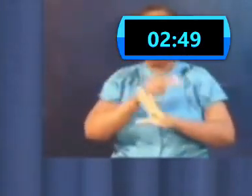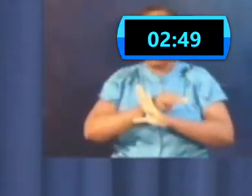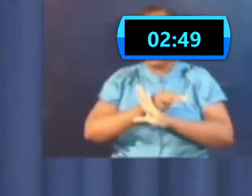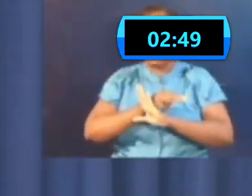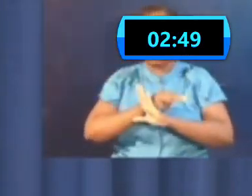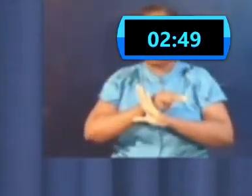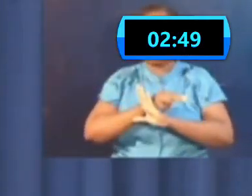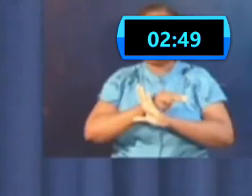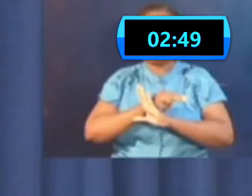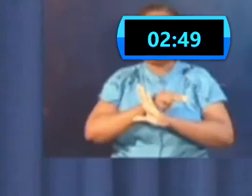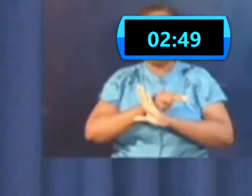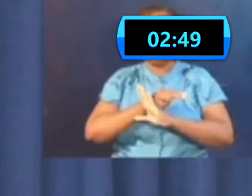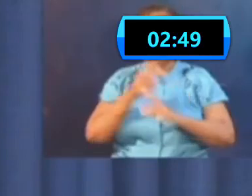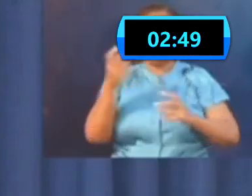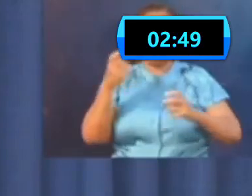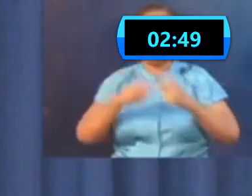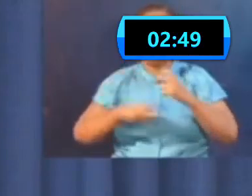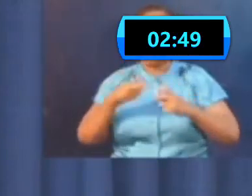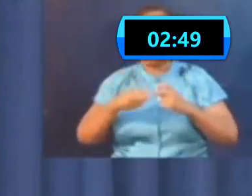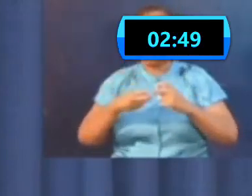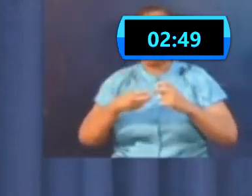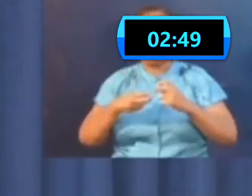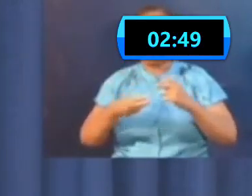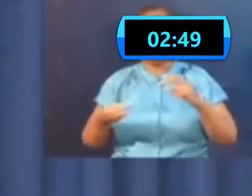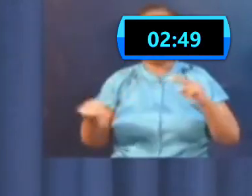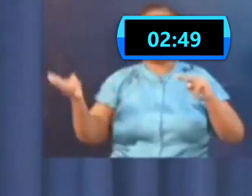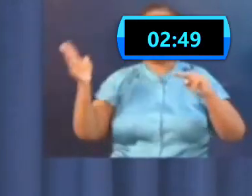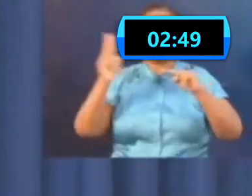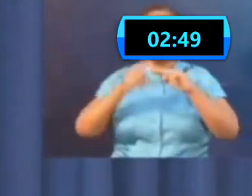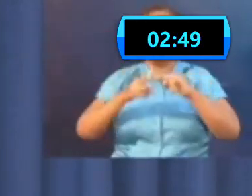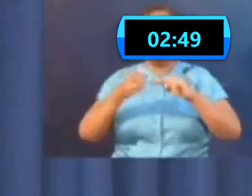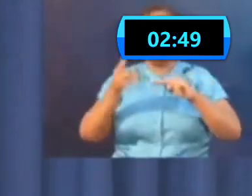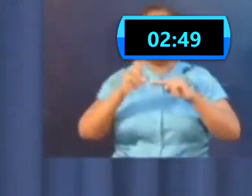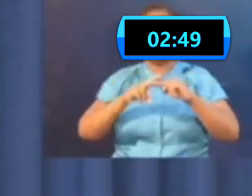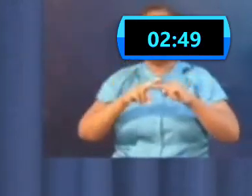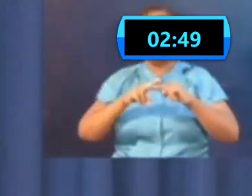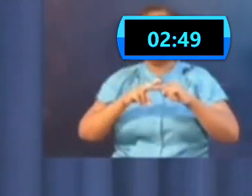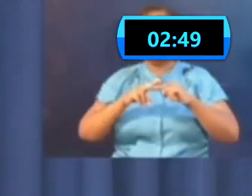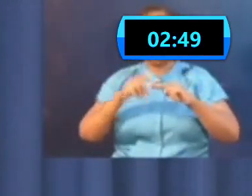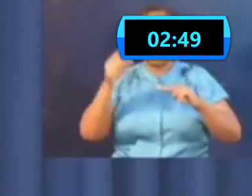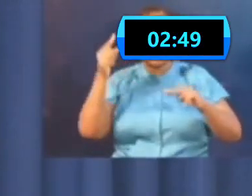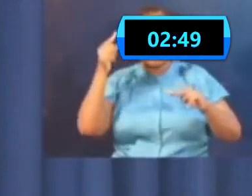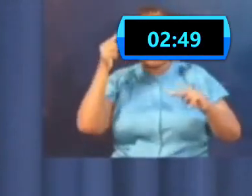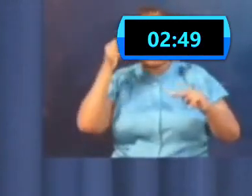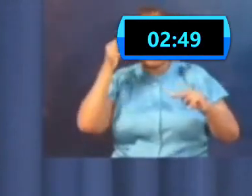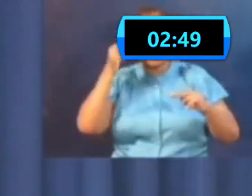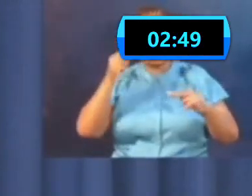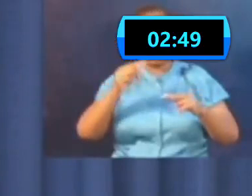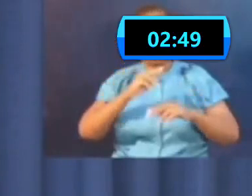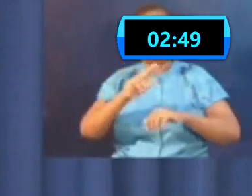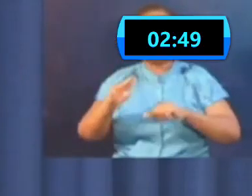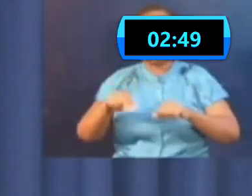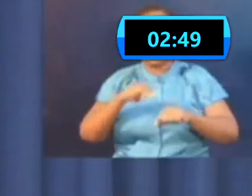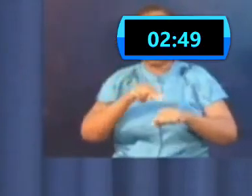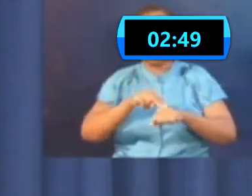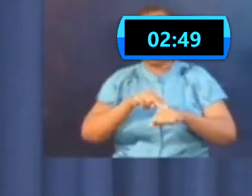pandemic later on. I simply want to say to the national community that